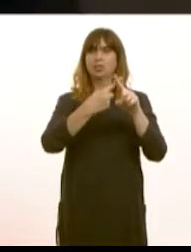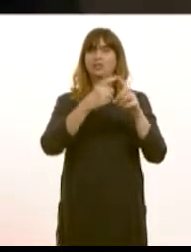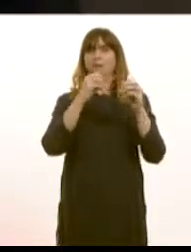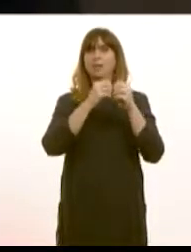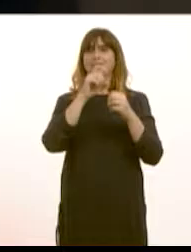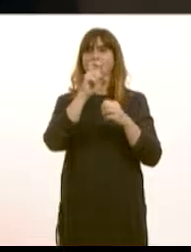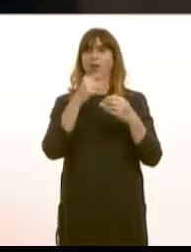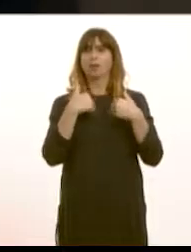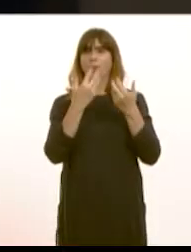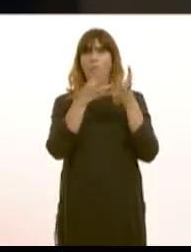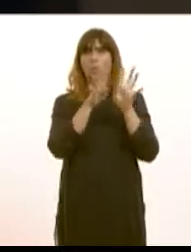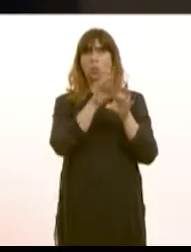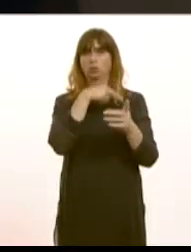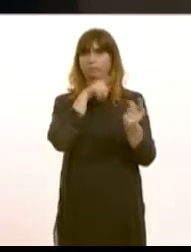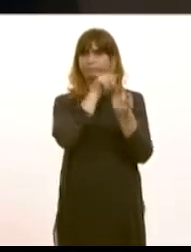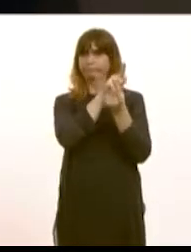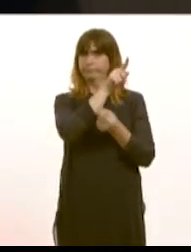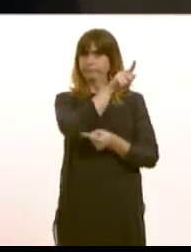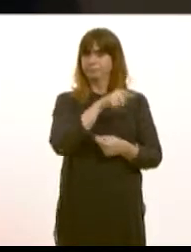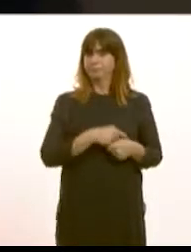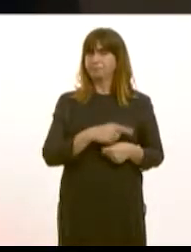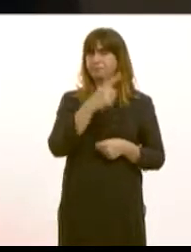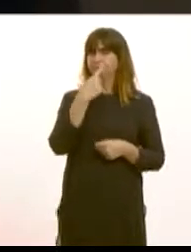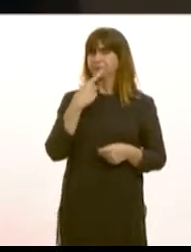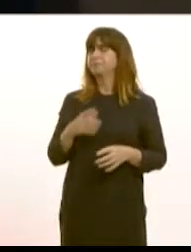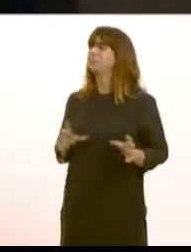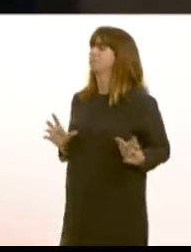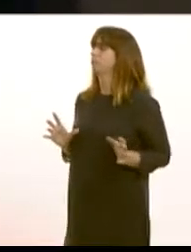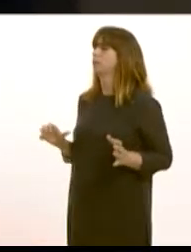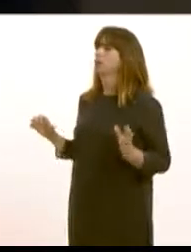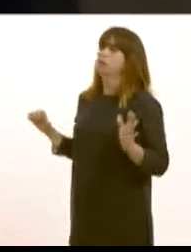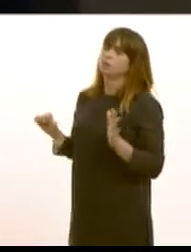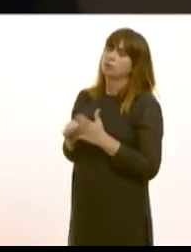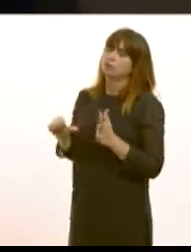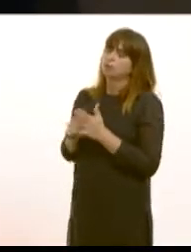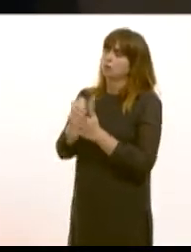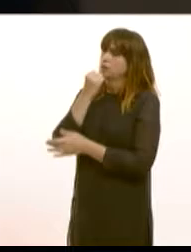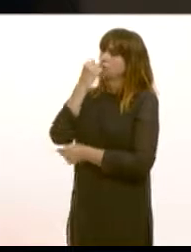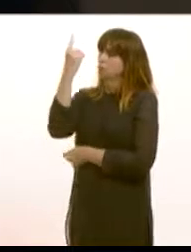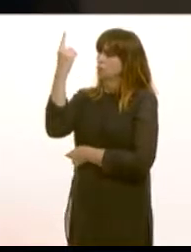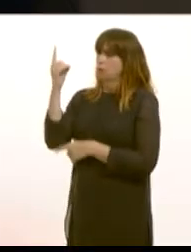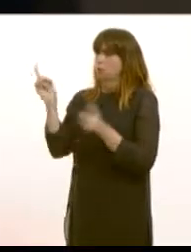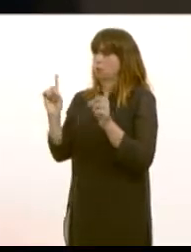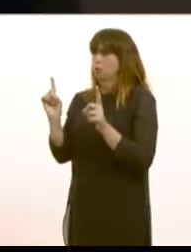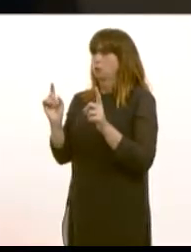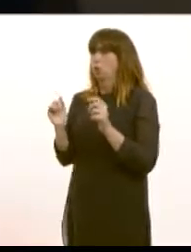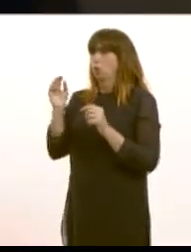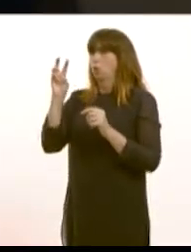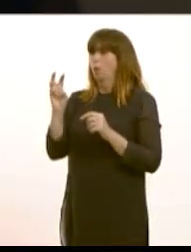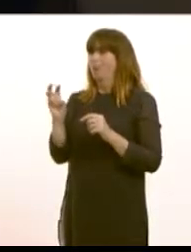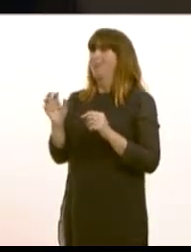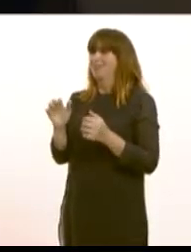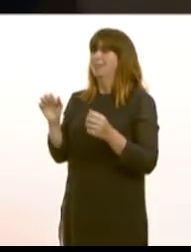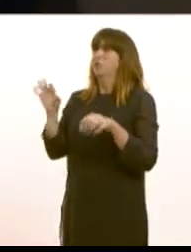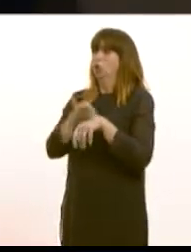and he confirmed to me that the biggest challenge that he has in North Wales is the recruitment and retention